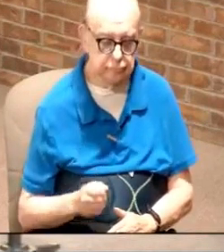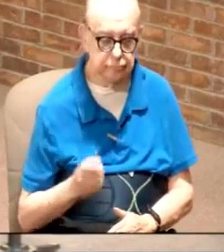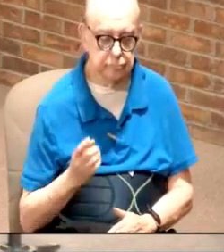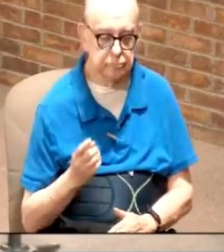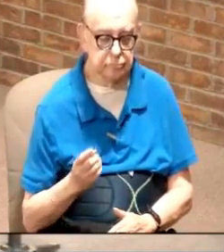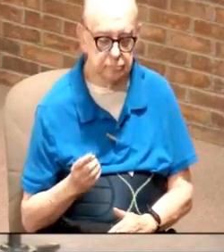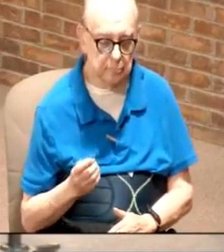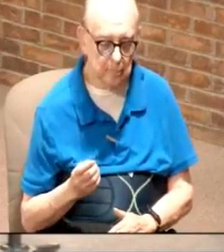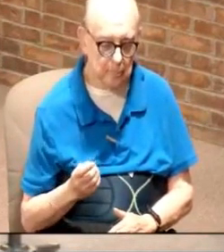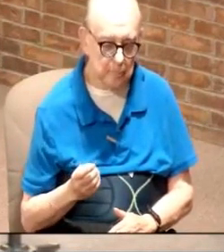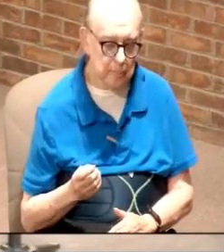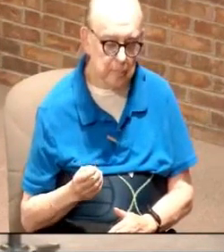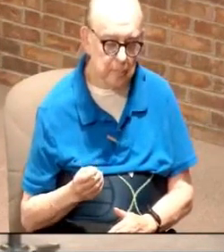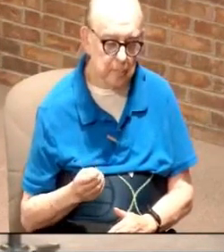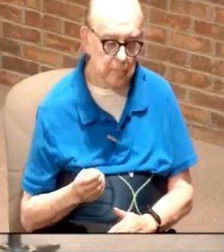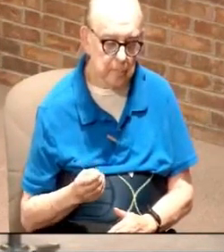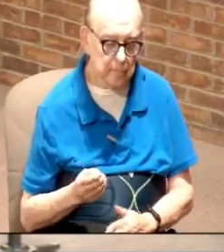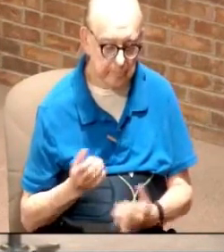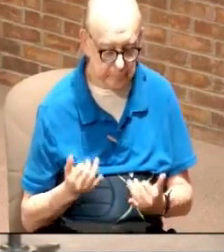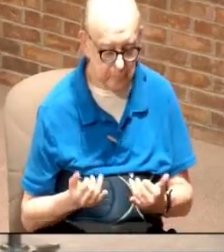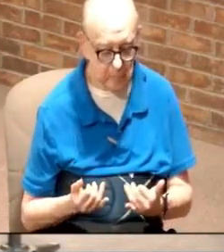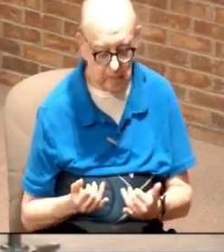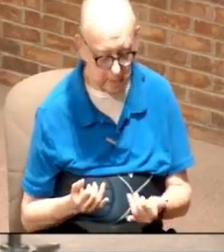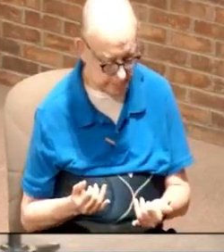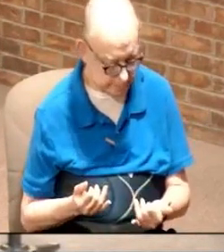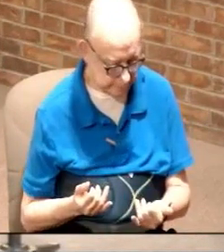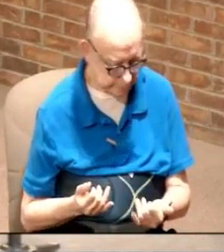understand these things now